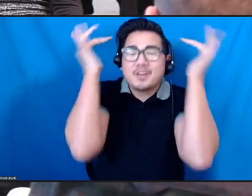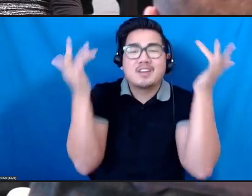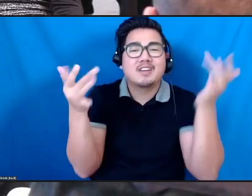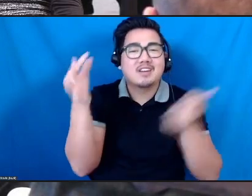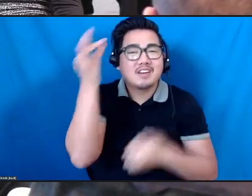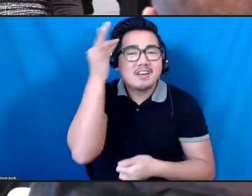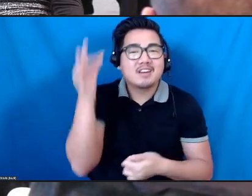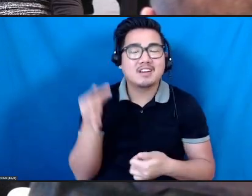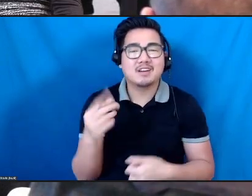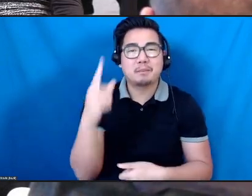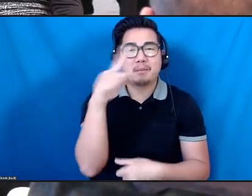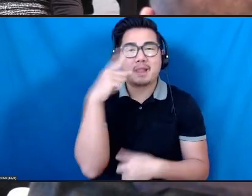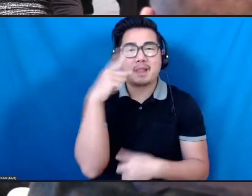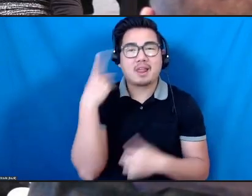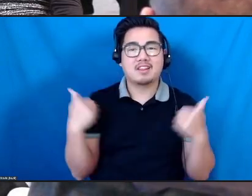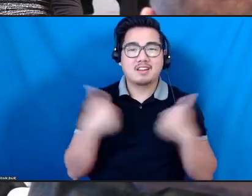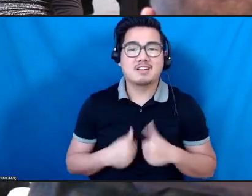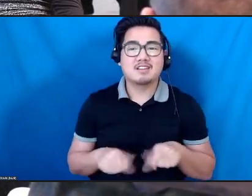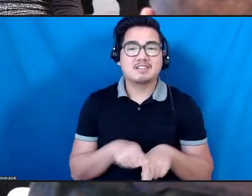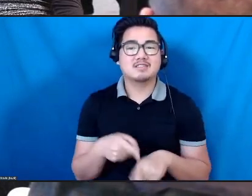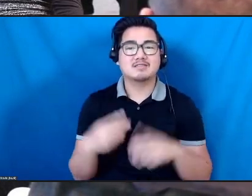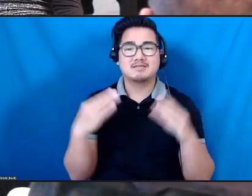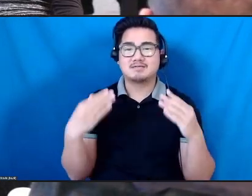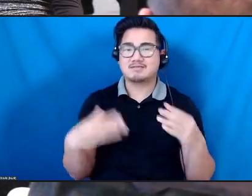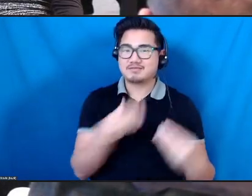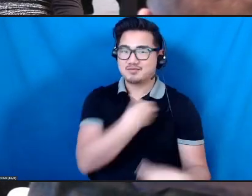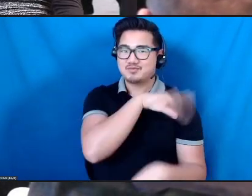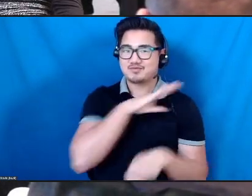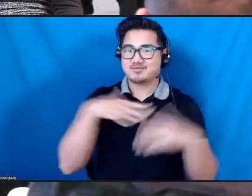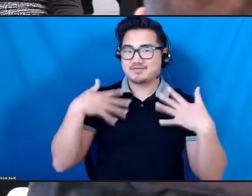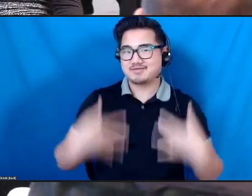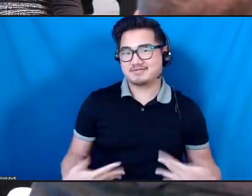a scarf that enacts a theatrical cliché.